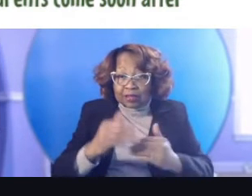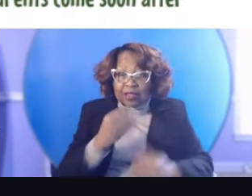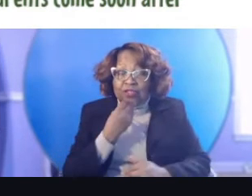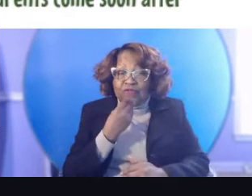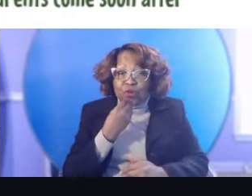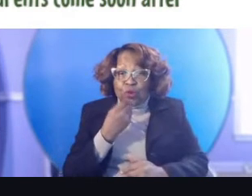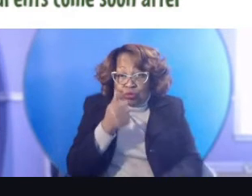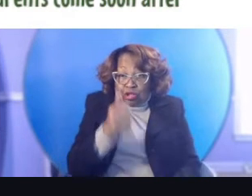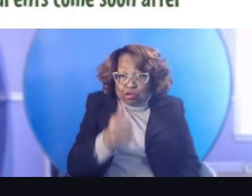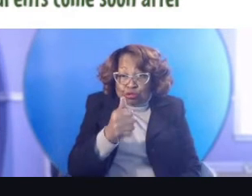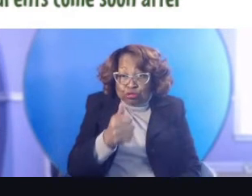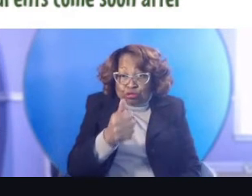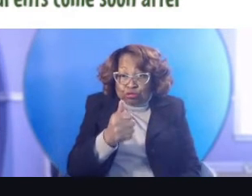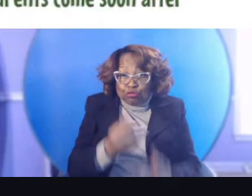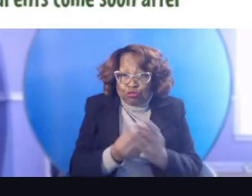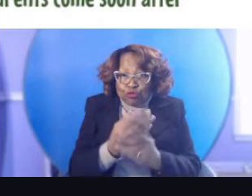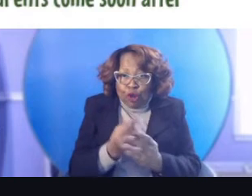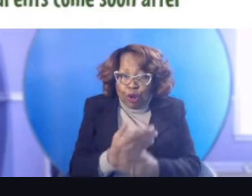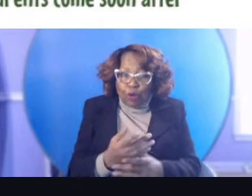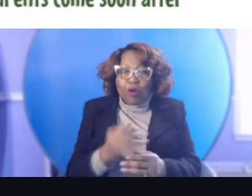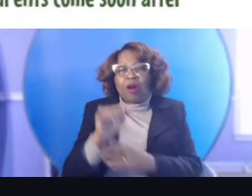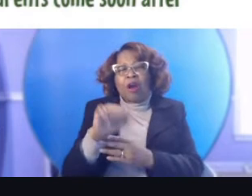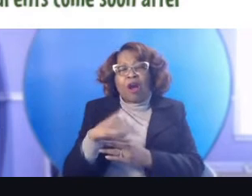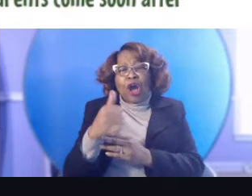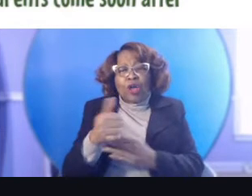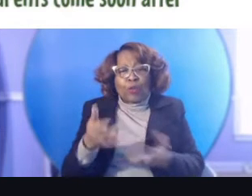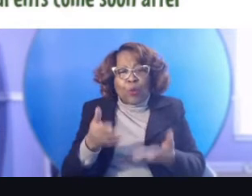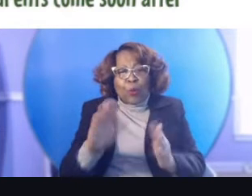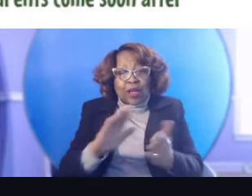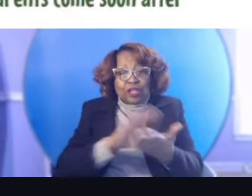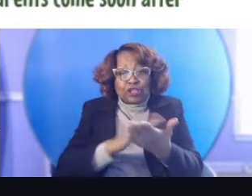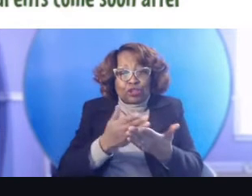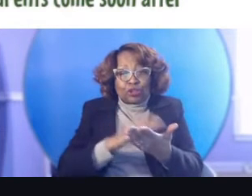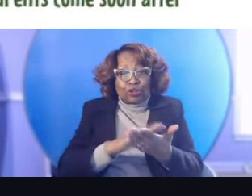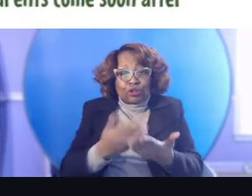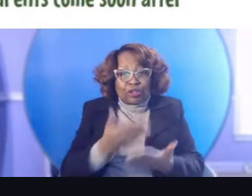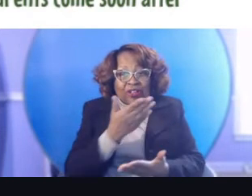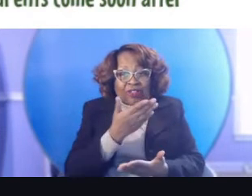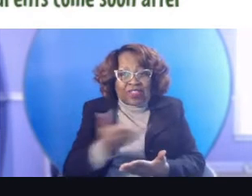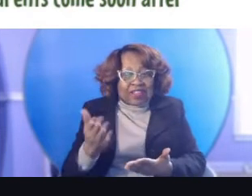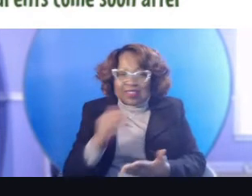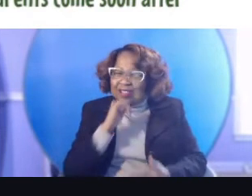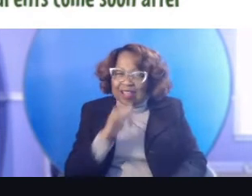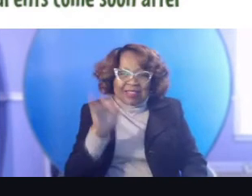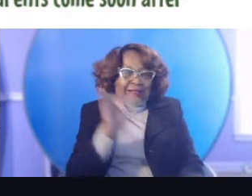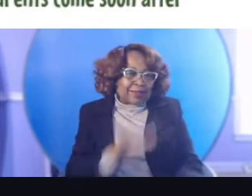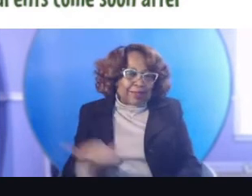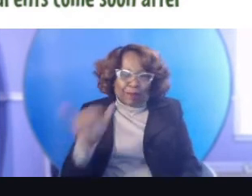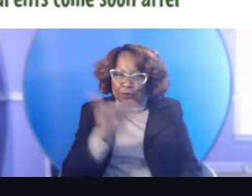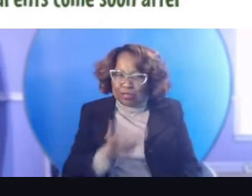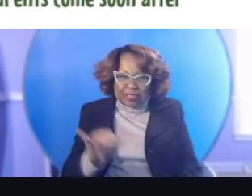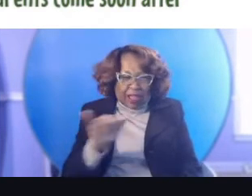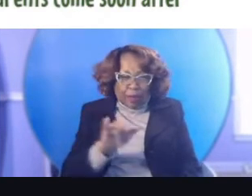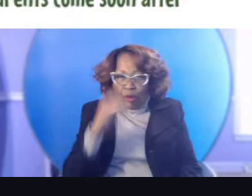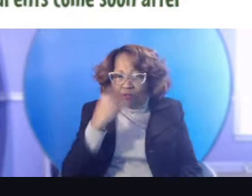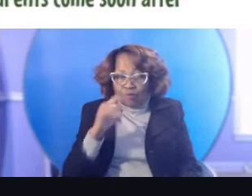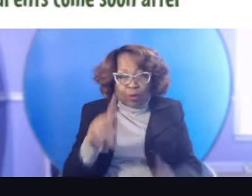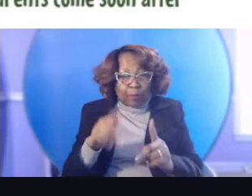um, cooking it other ways to cook things that aren't, uh, the same old, same old, you know, for, for people.